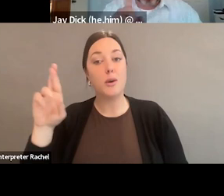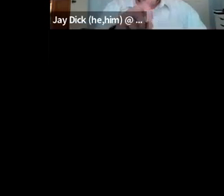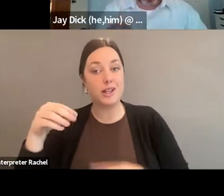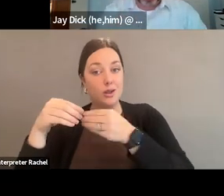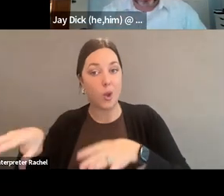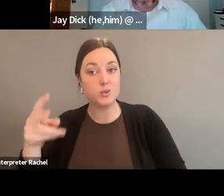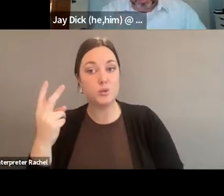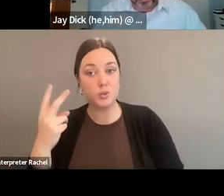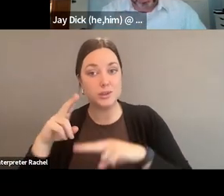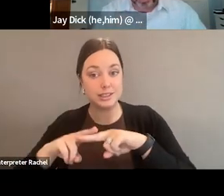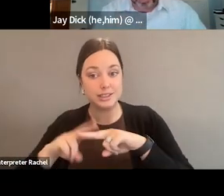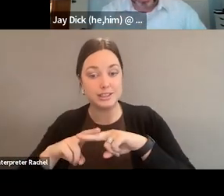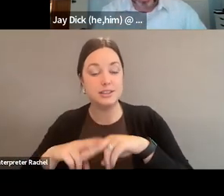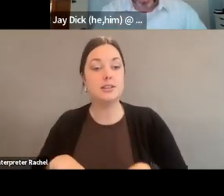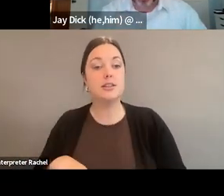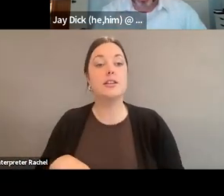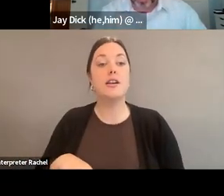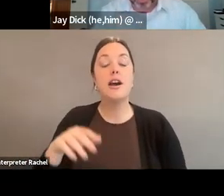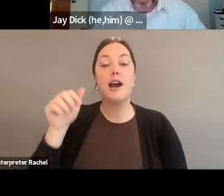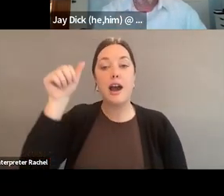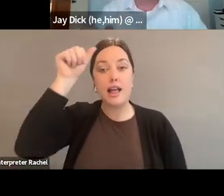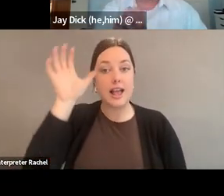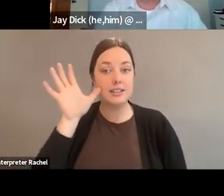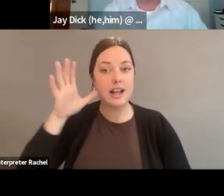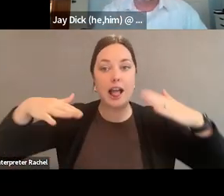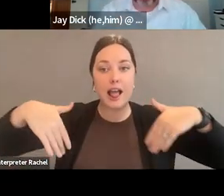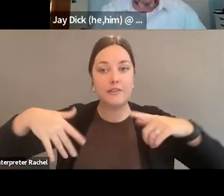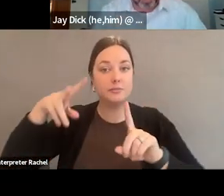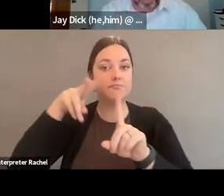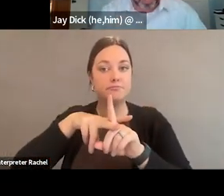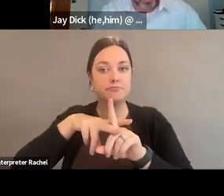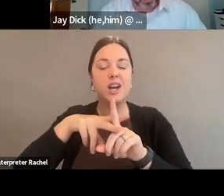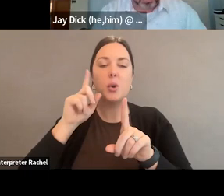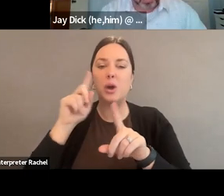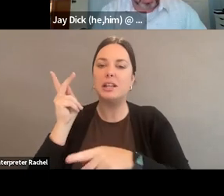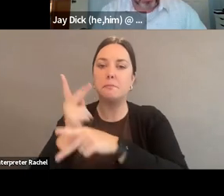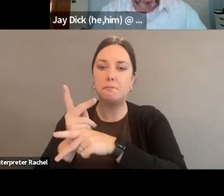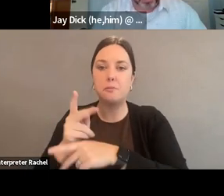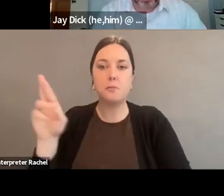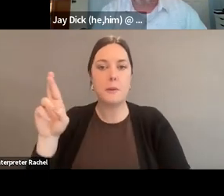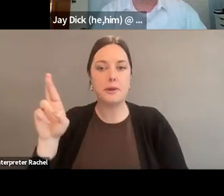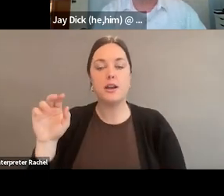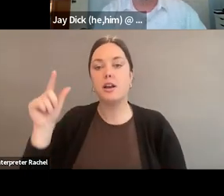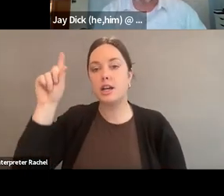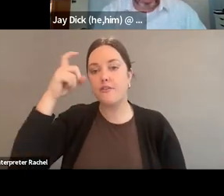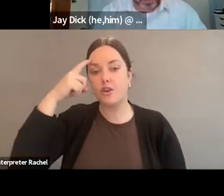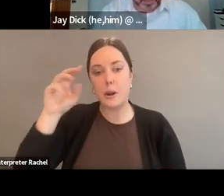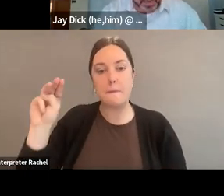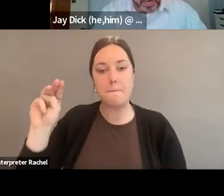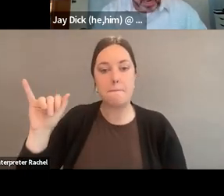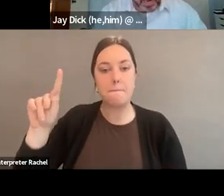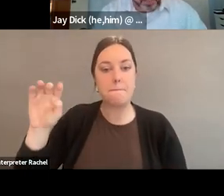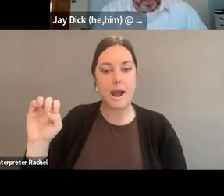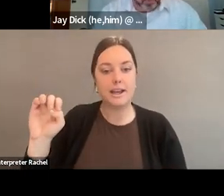assuming, see, Alaska has not been colored in. That's going to stay in the Republican hands with Governor Mike Dunleavy getting re